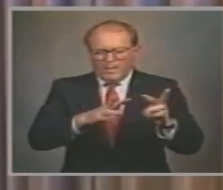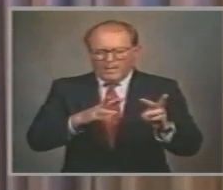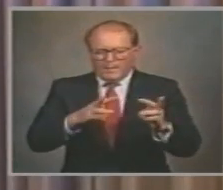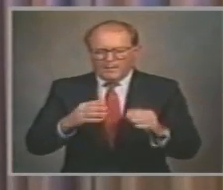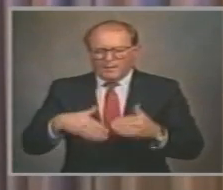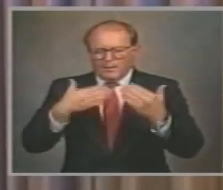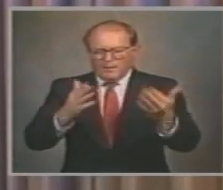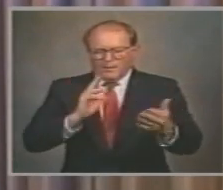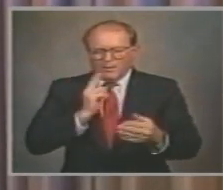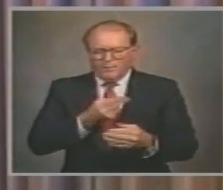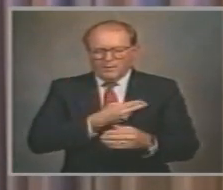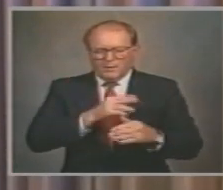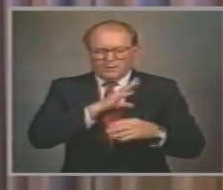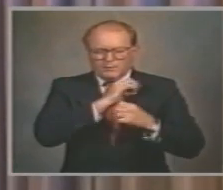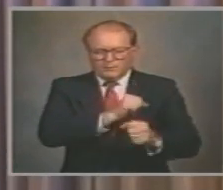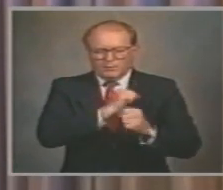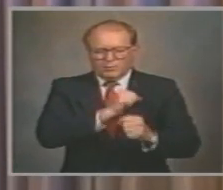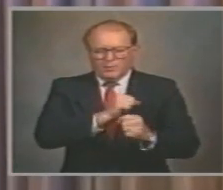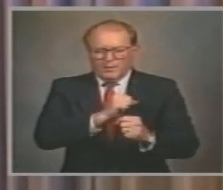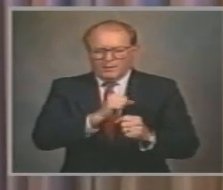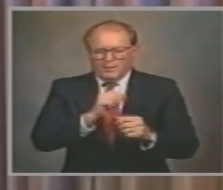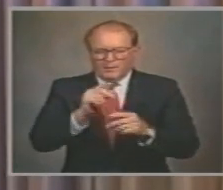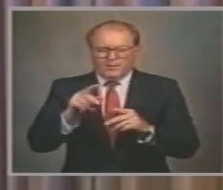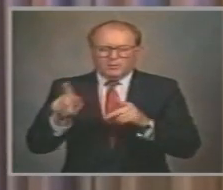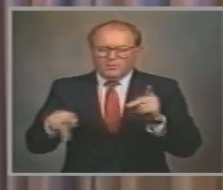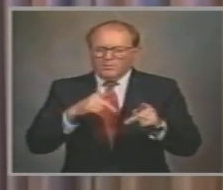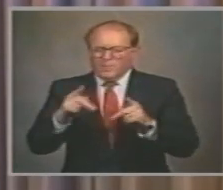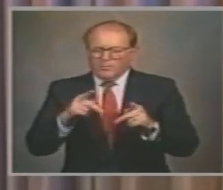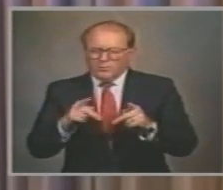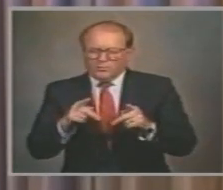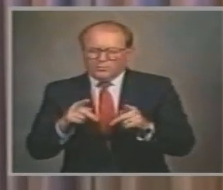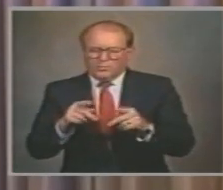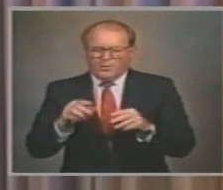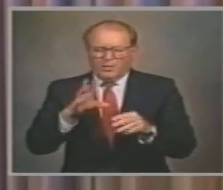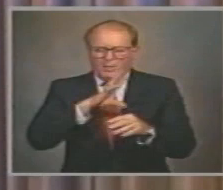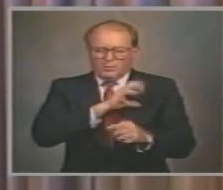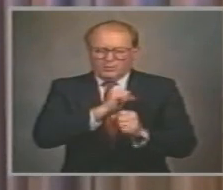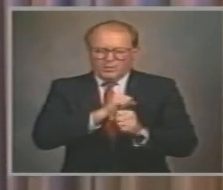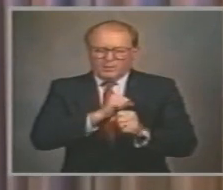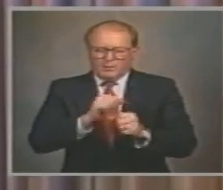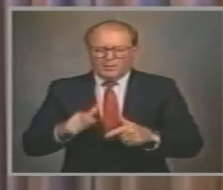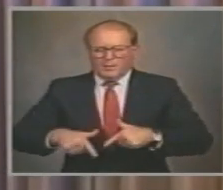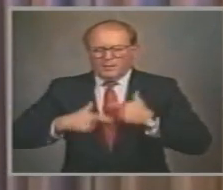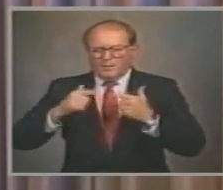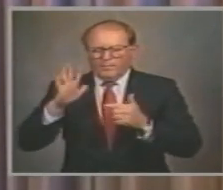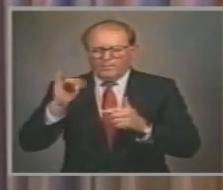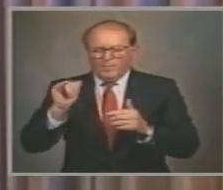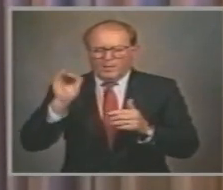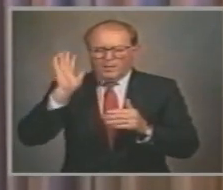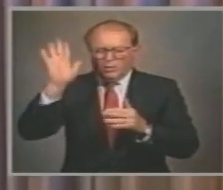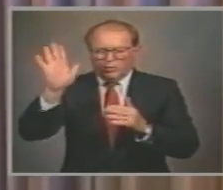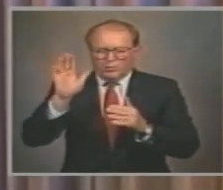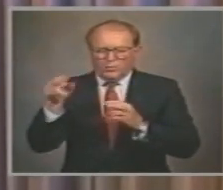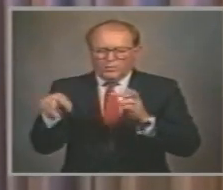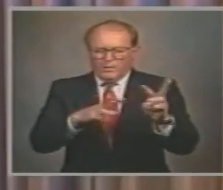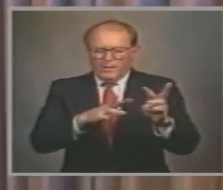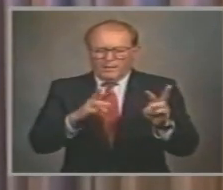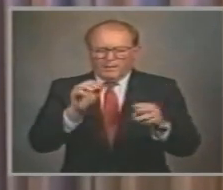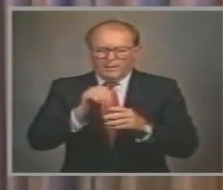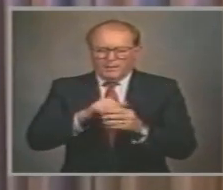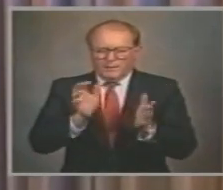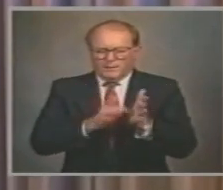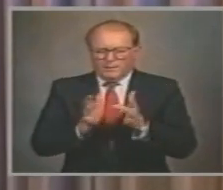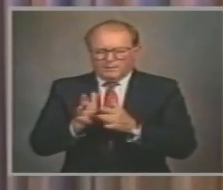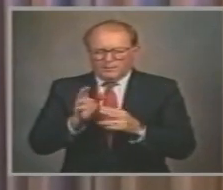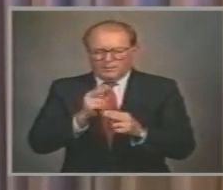courage As a people And as a nation To live by Those principles In the name of our Lord Who taught them